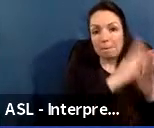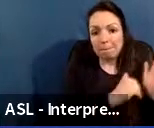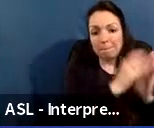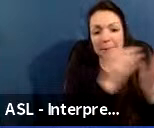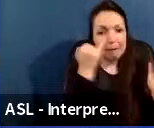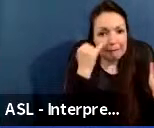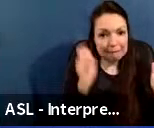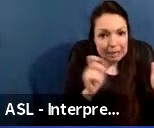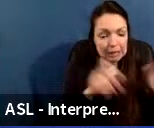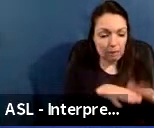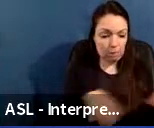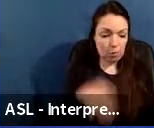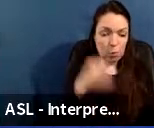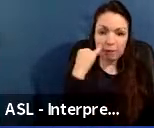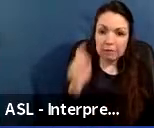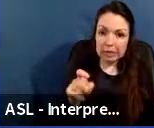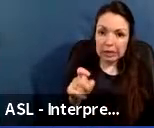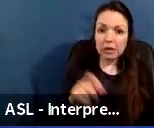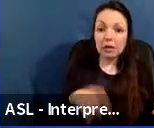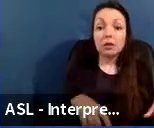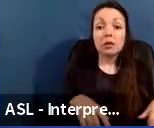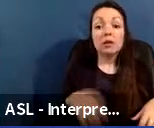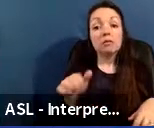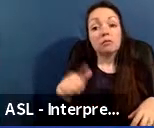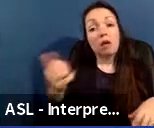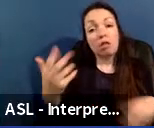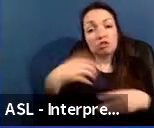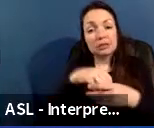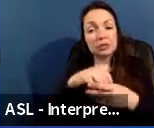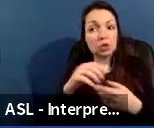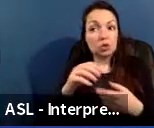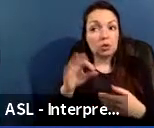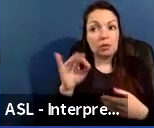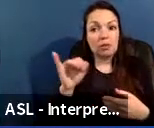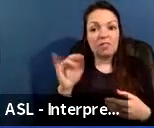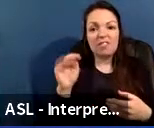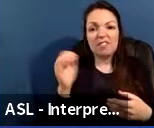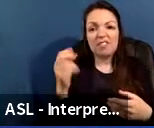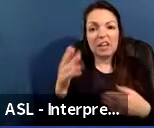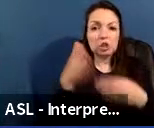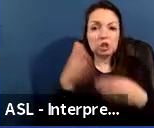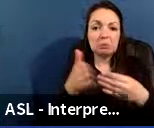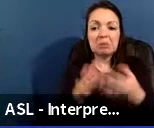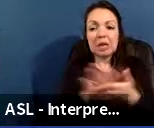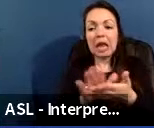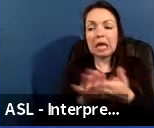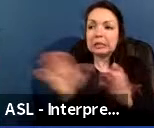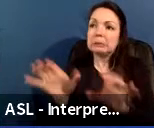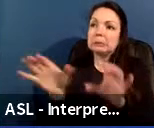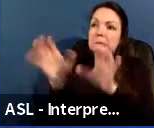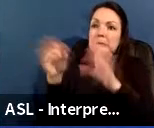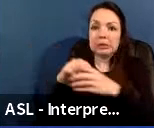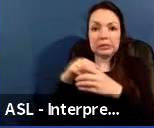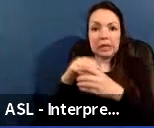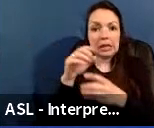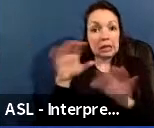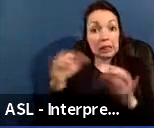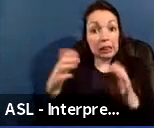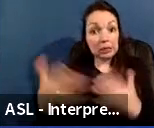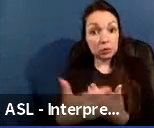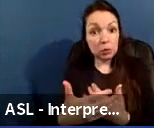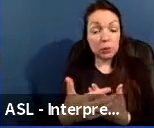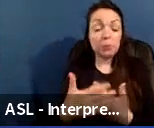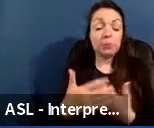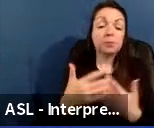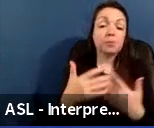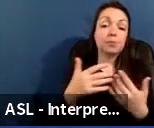addressing finishes for an entire classroom, the corridors. It depends on the individual needs of each school.